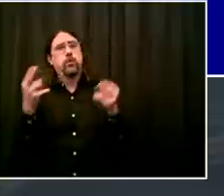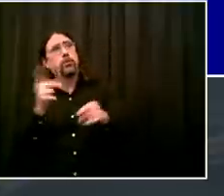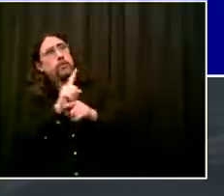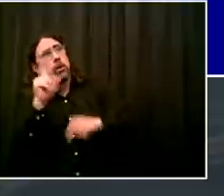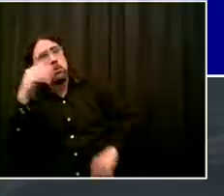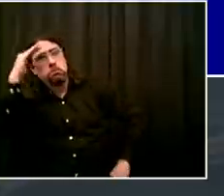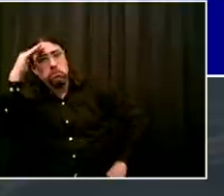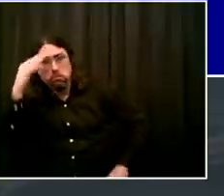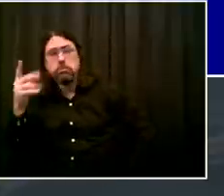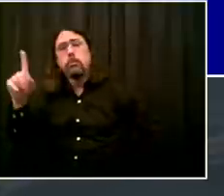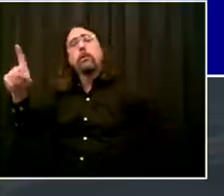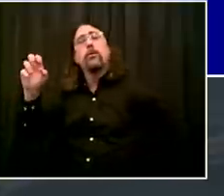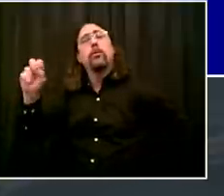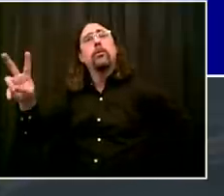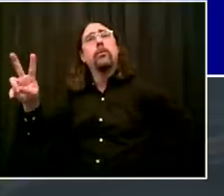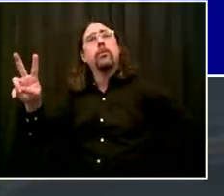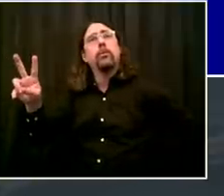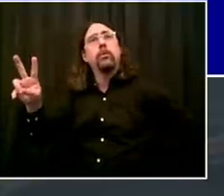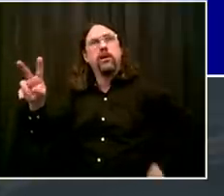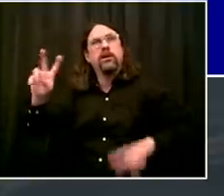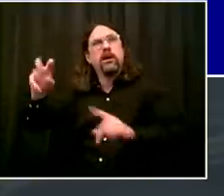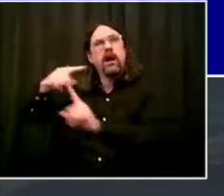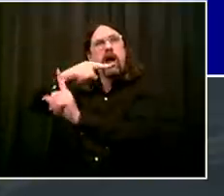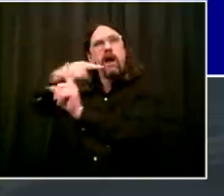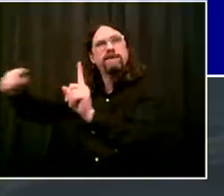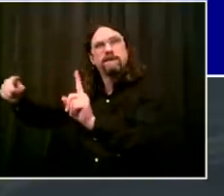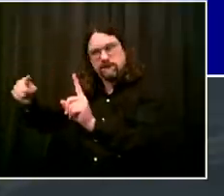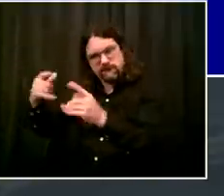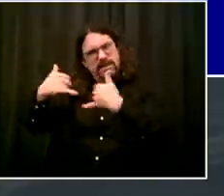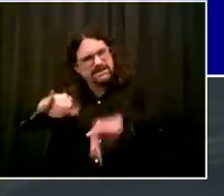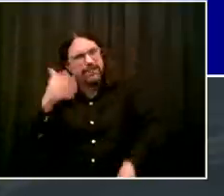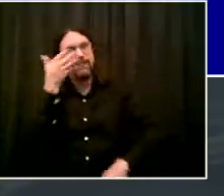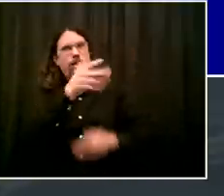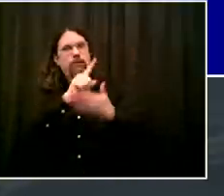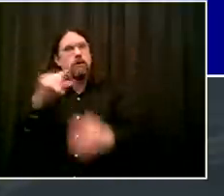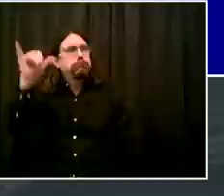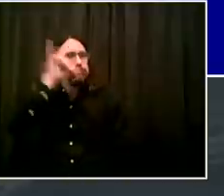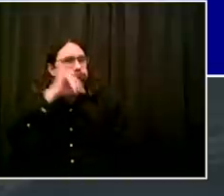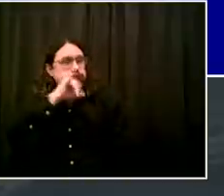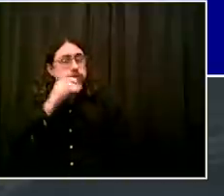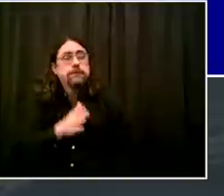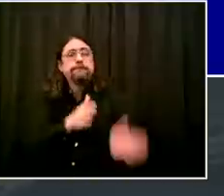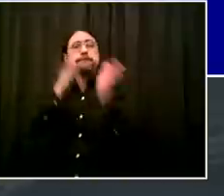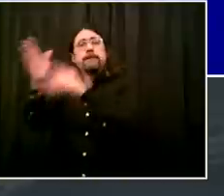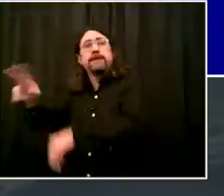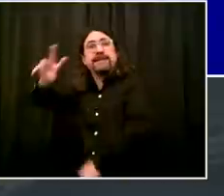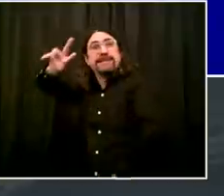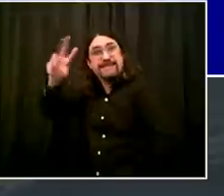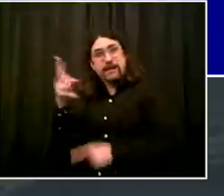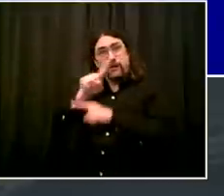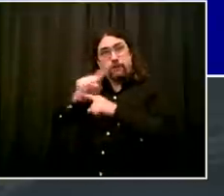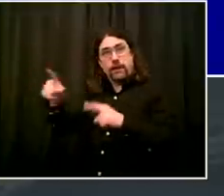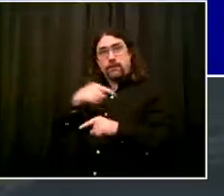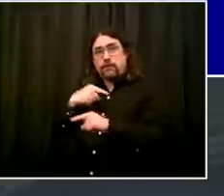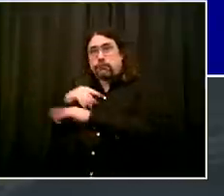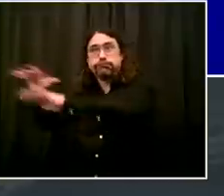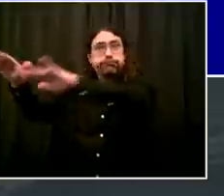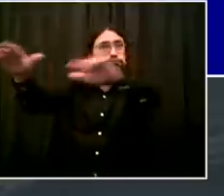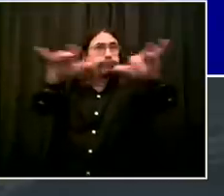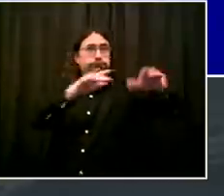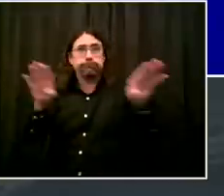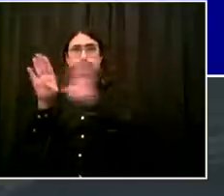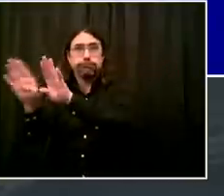individuals accepted placement in shelter for some period of time. 113 were still in shelter by the end of week two.